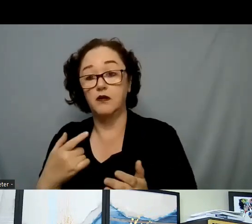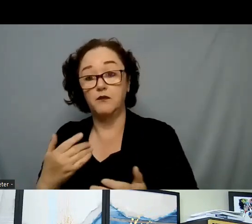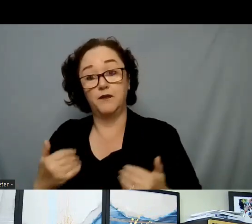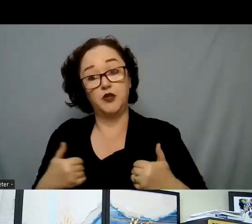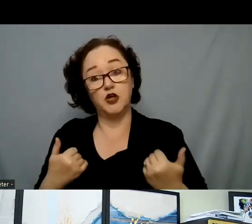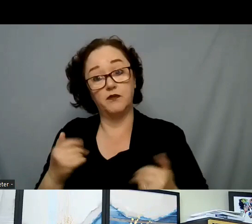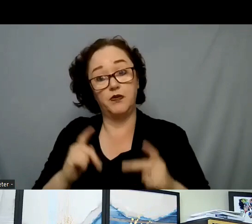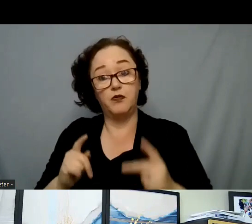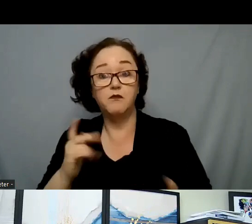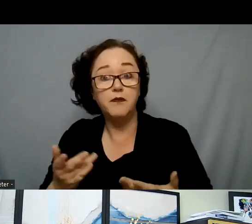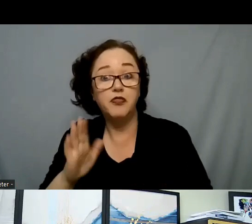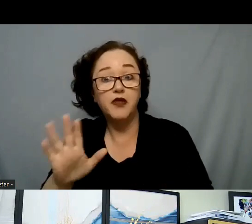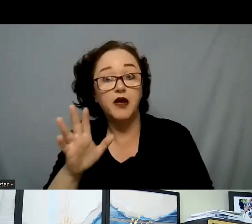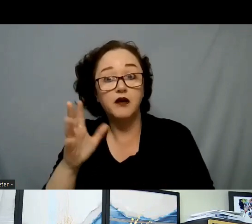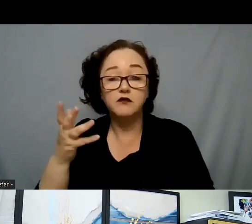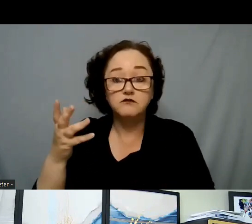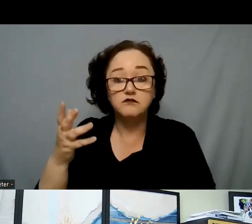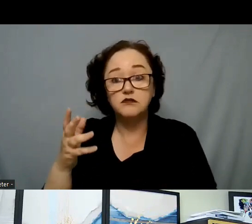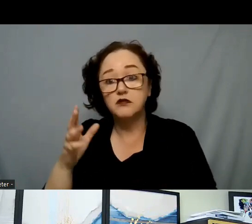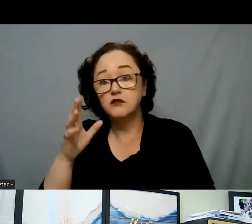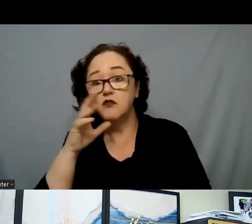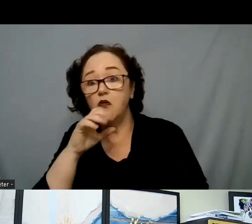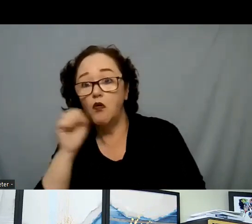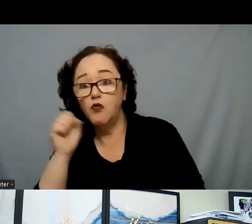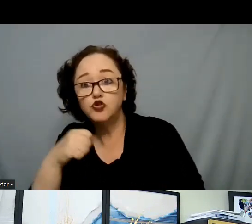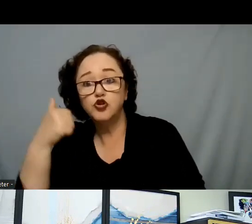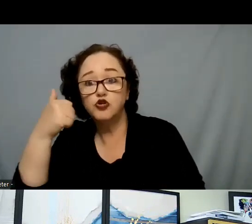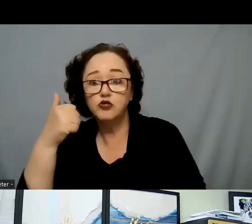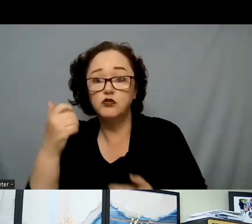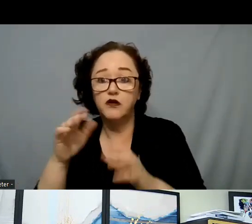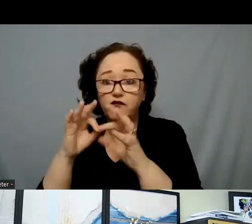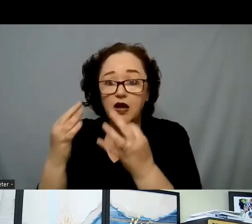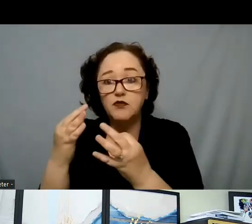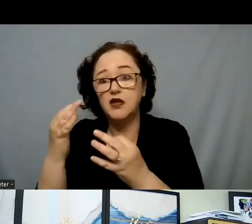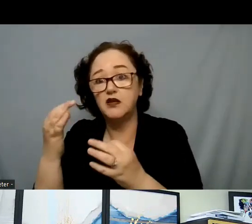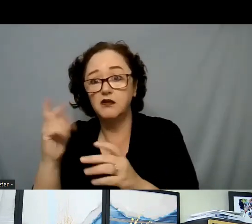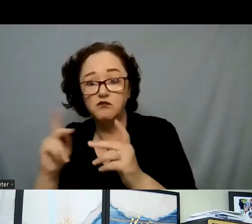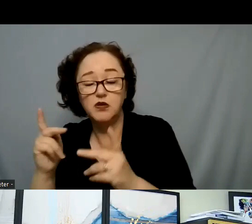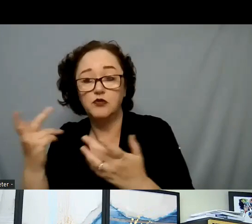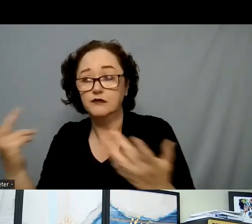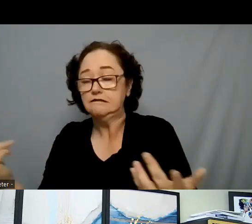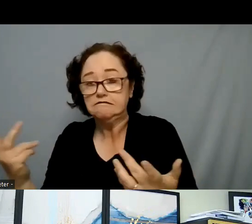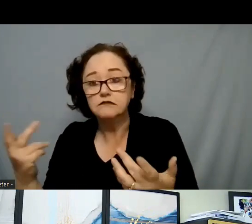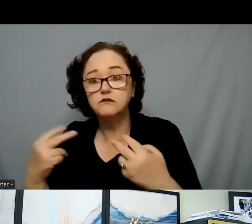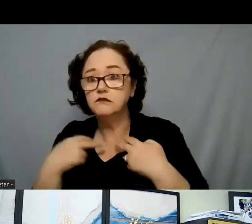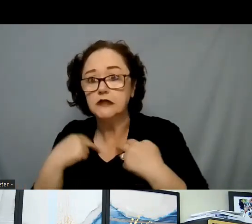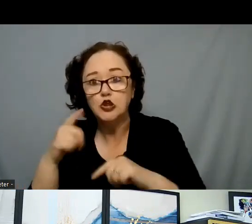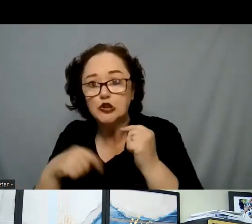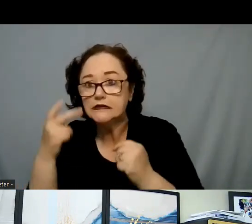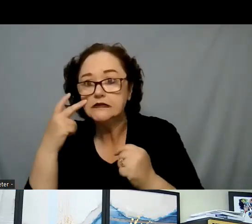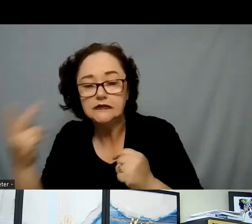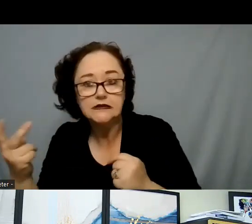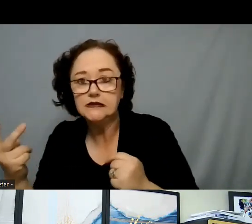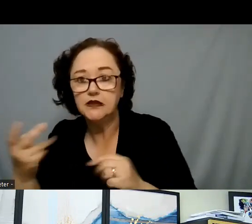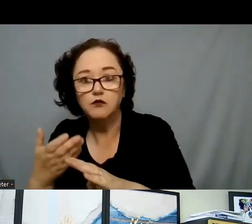gone to the hospital and did not return. And as a result of that, it's been difficult for them to cope with the loss of loved